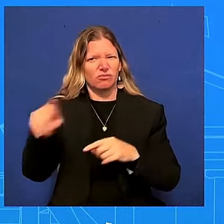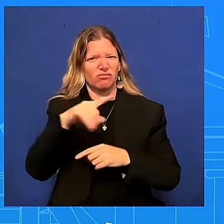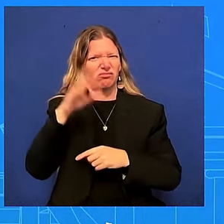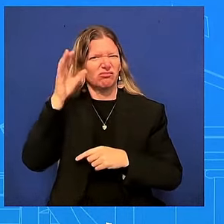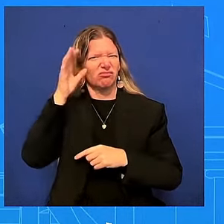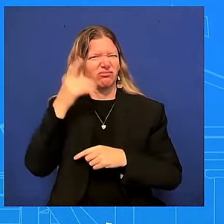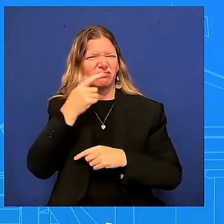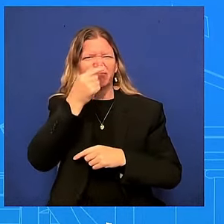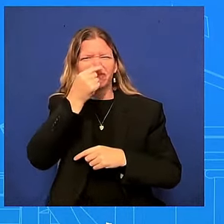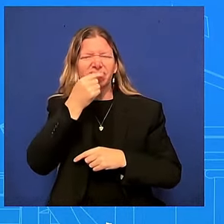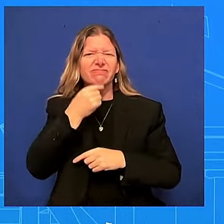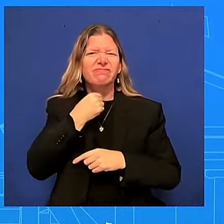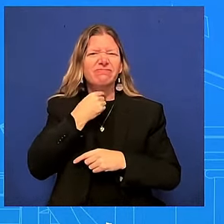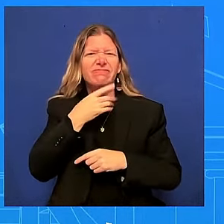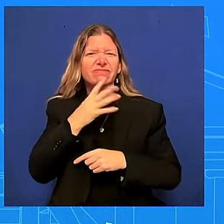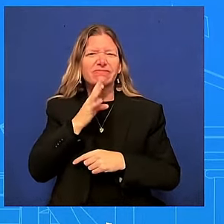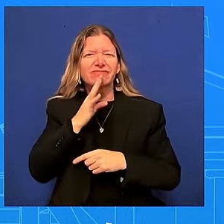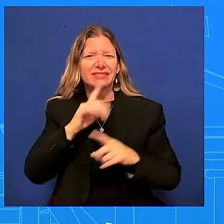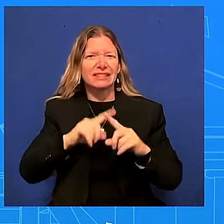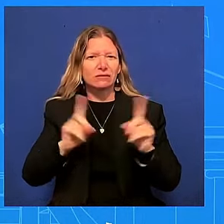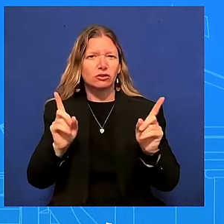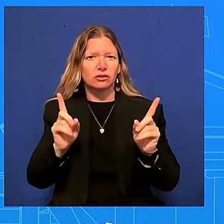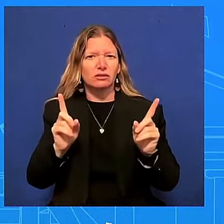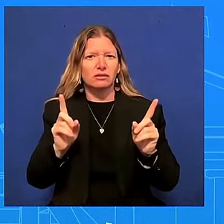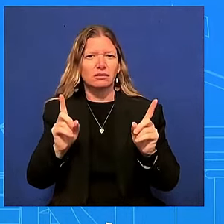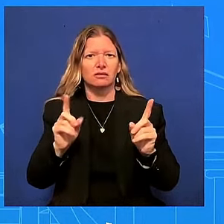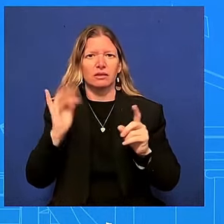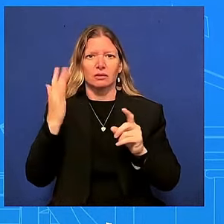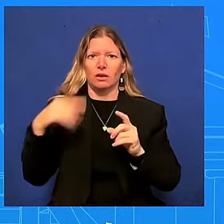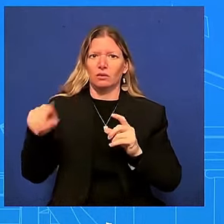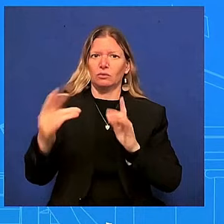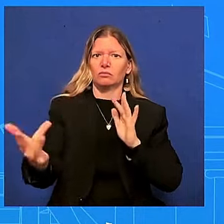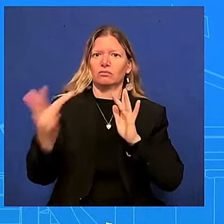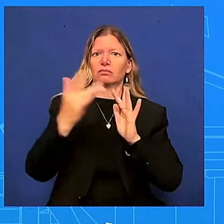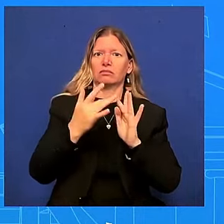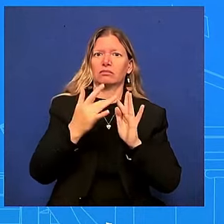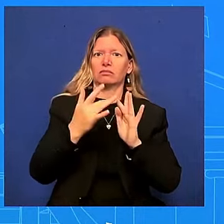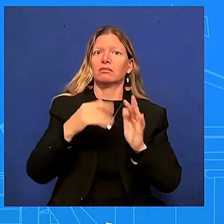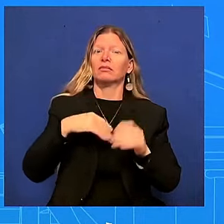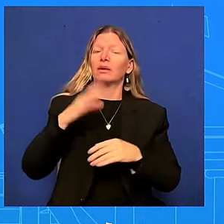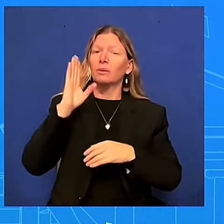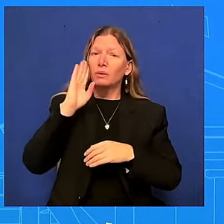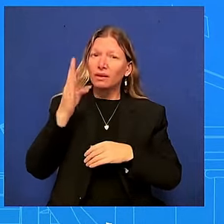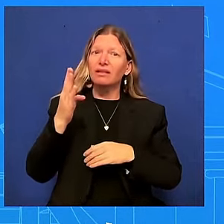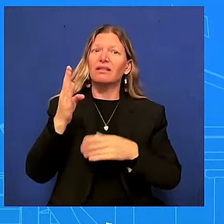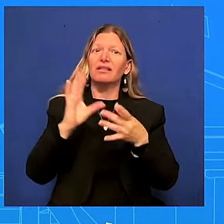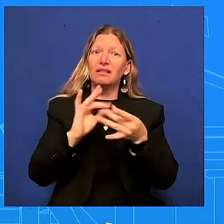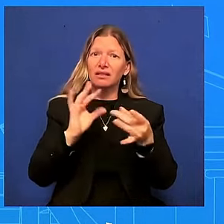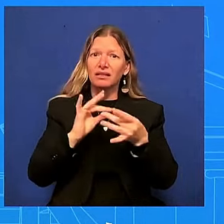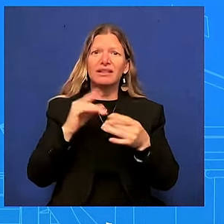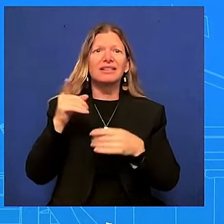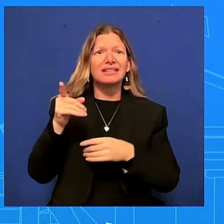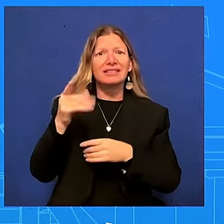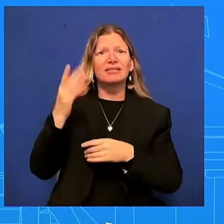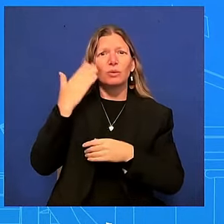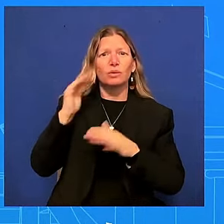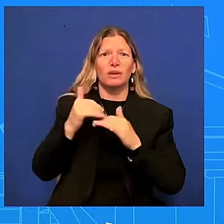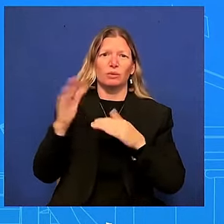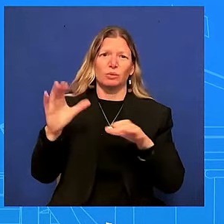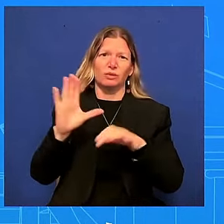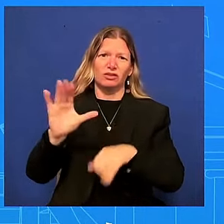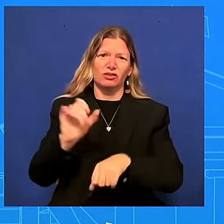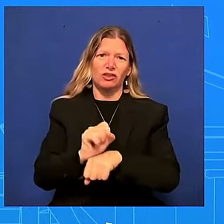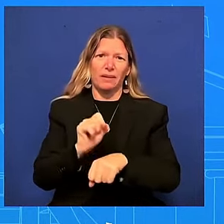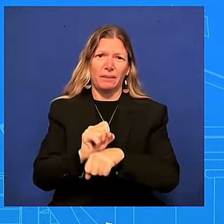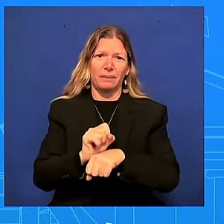and he knows how to do job not because he says it because his record proves it because for three and a half years almost four years